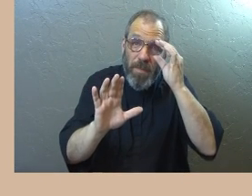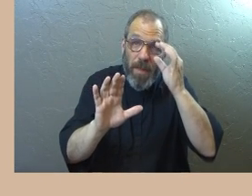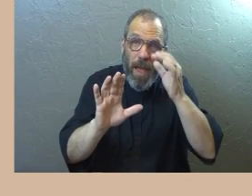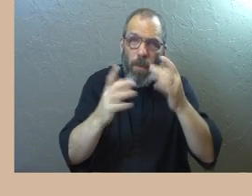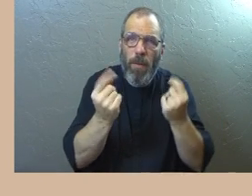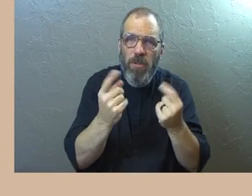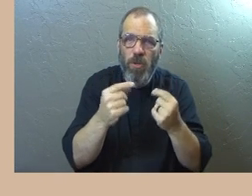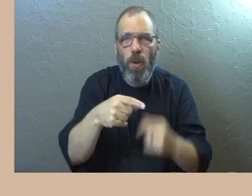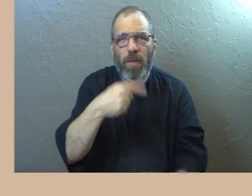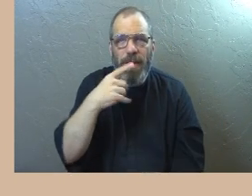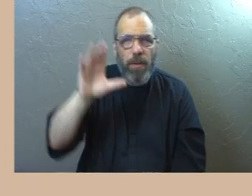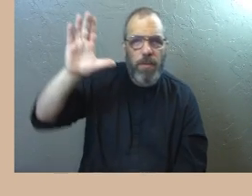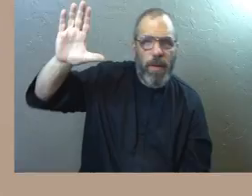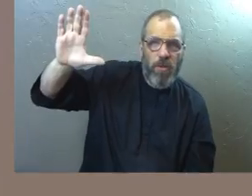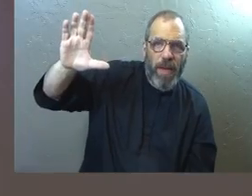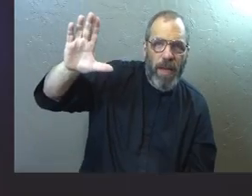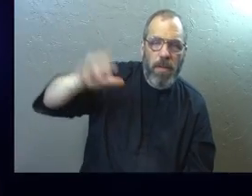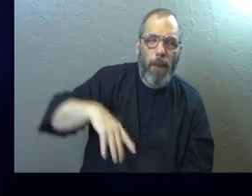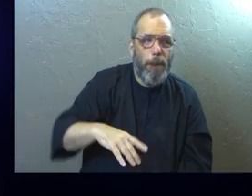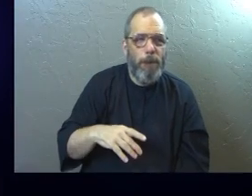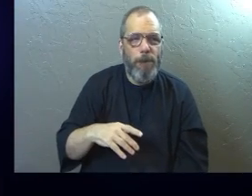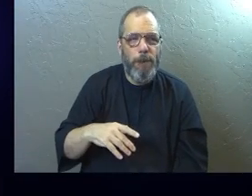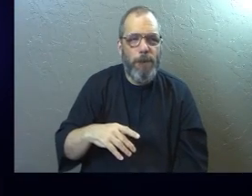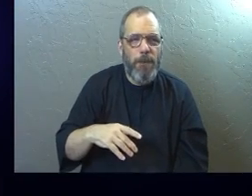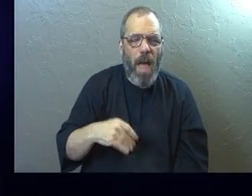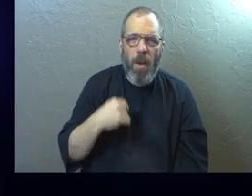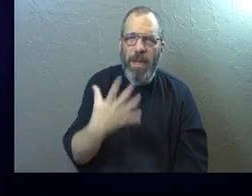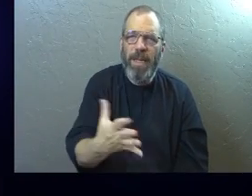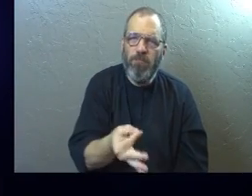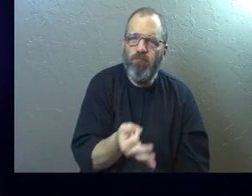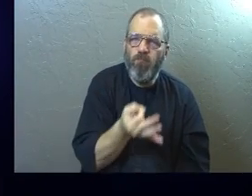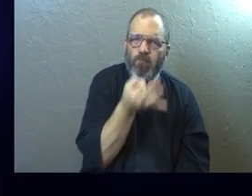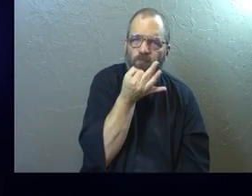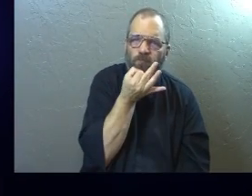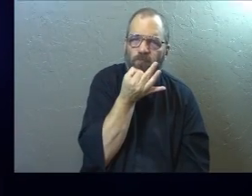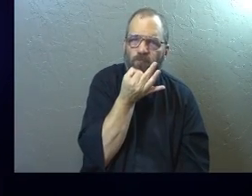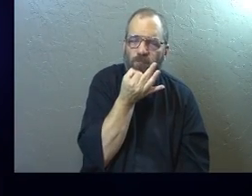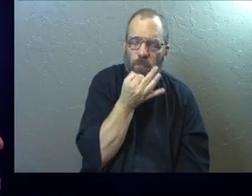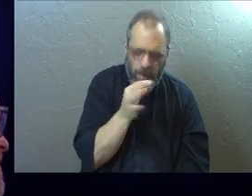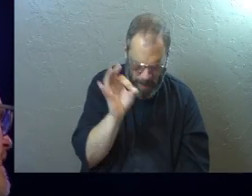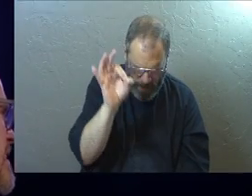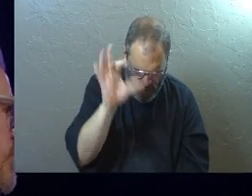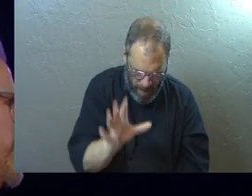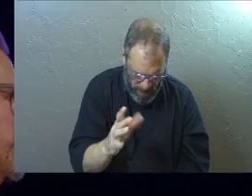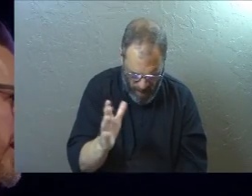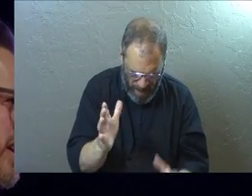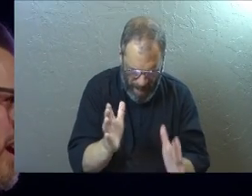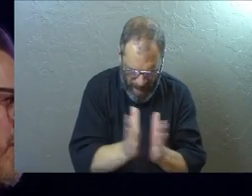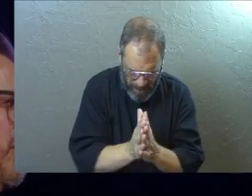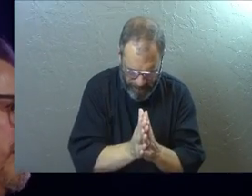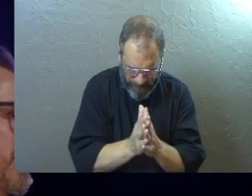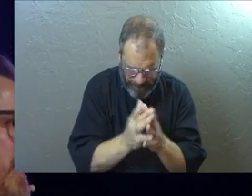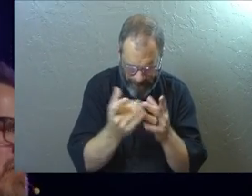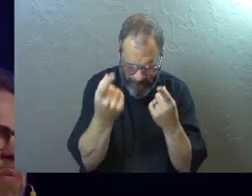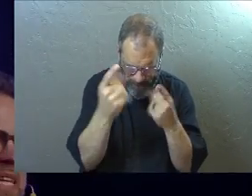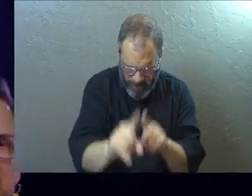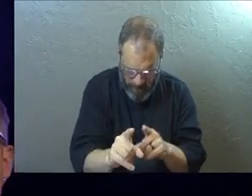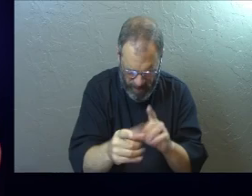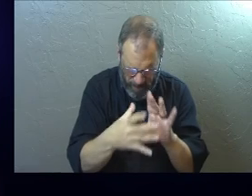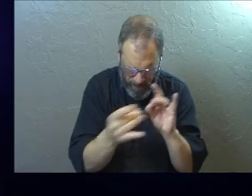raise your hand because I want to give you a step of boldness to take just to say Pastor I'm praying this with you right now.